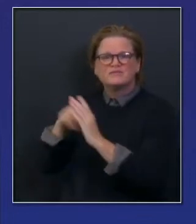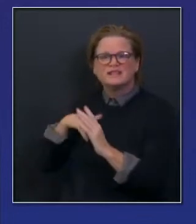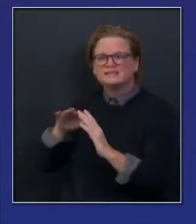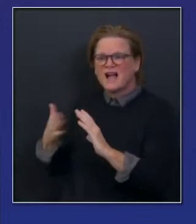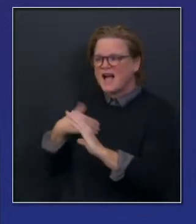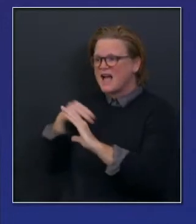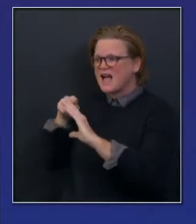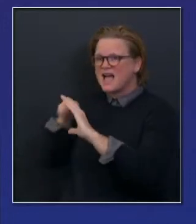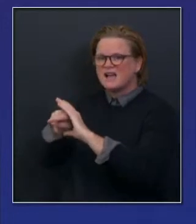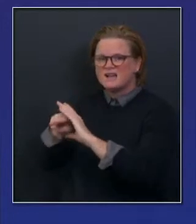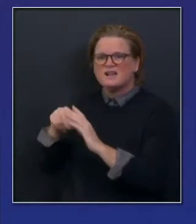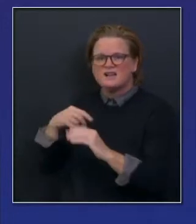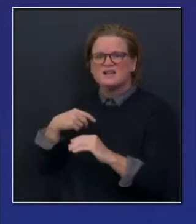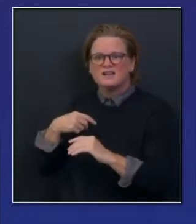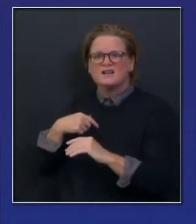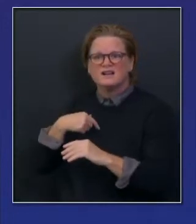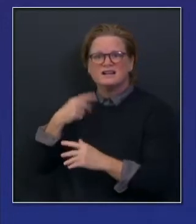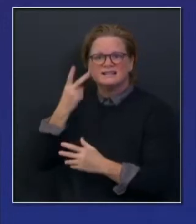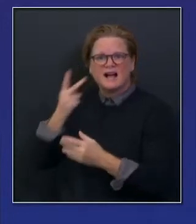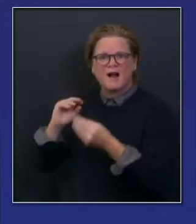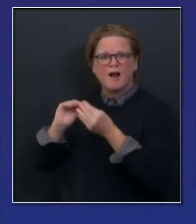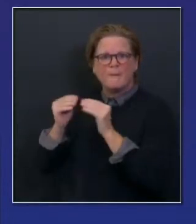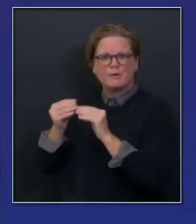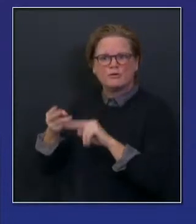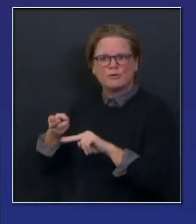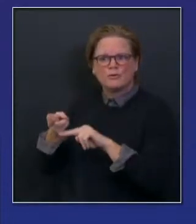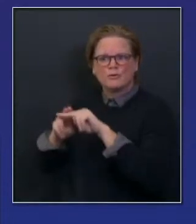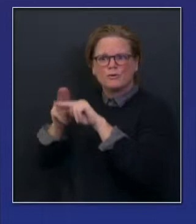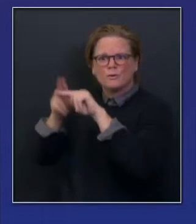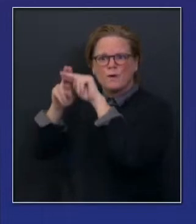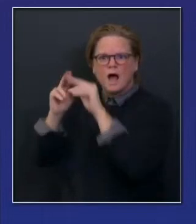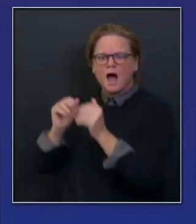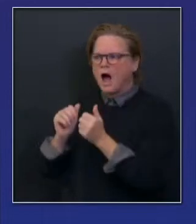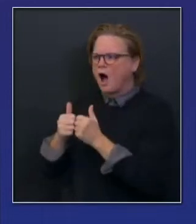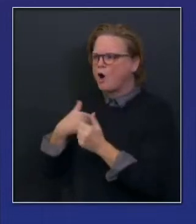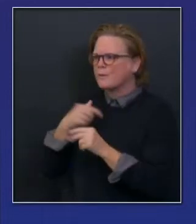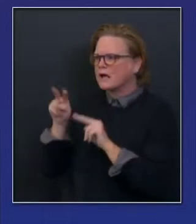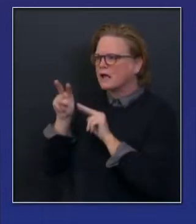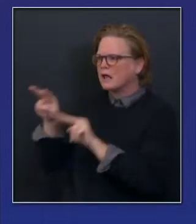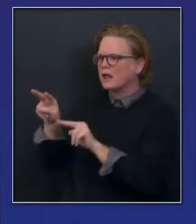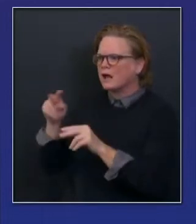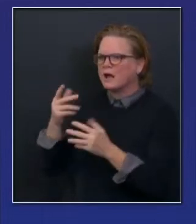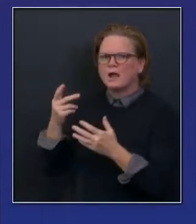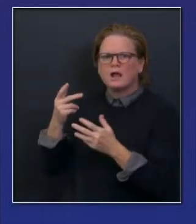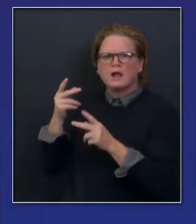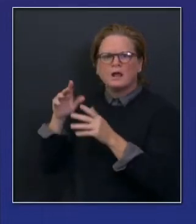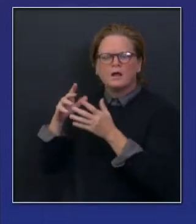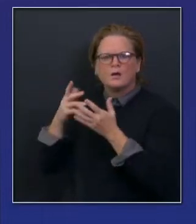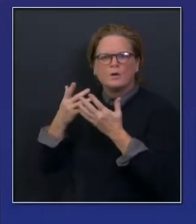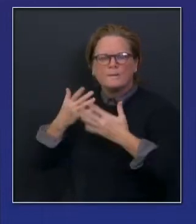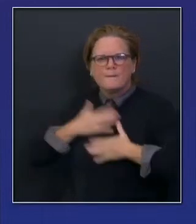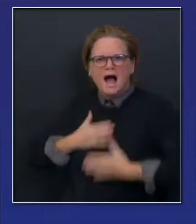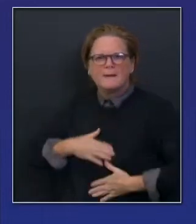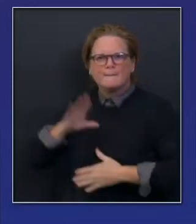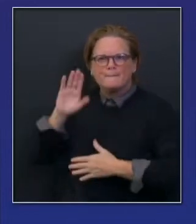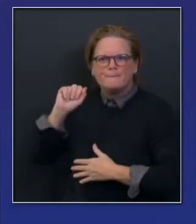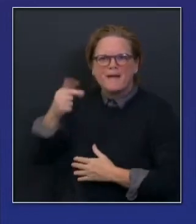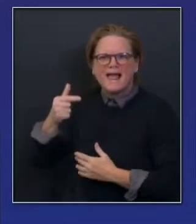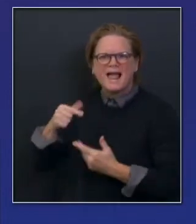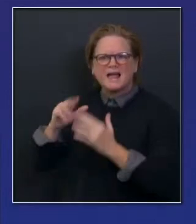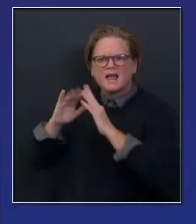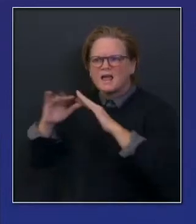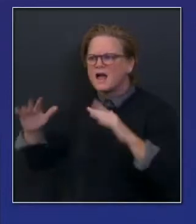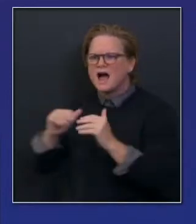doing on this issue. Here's the numbers. 163 people we've lost on an average every